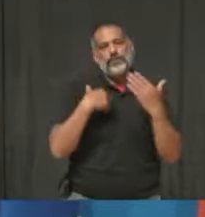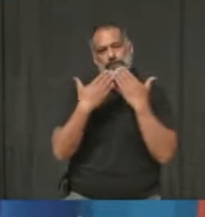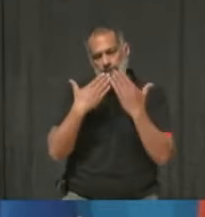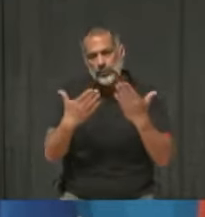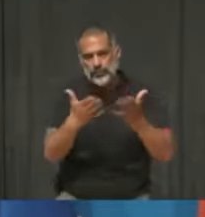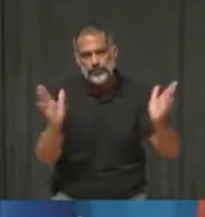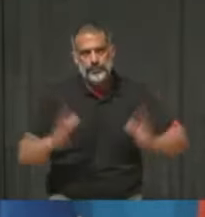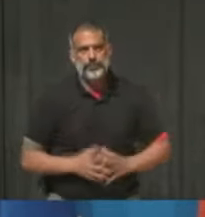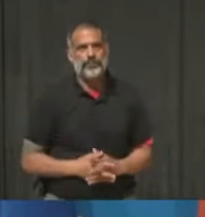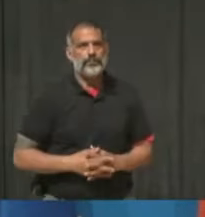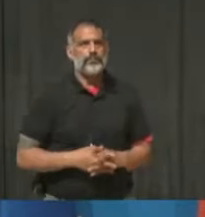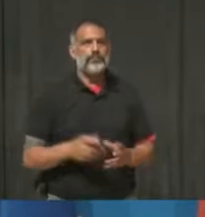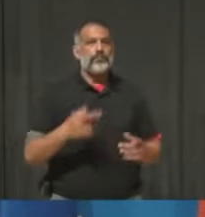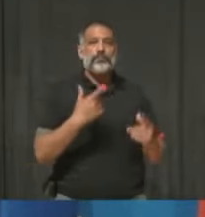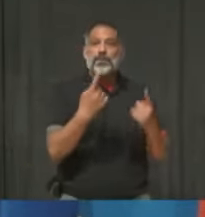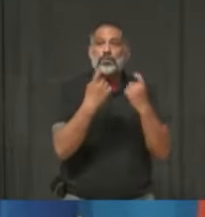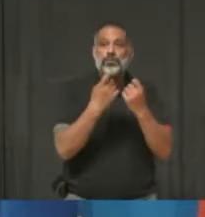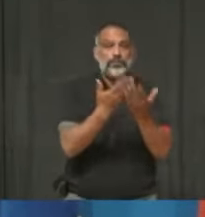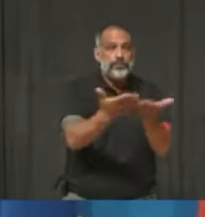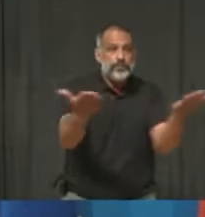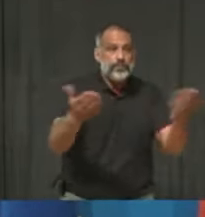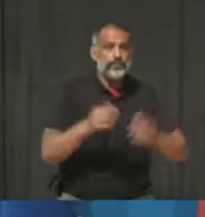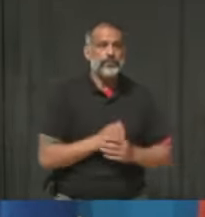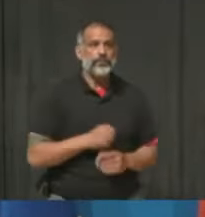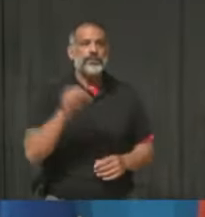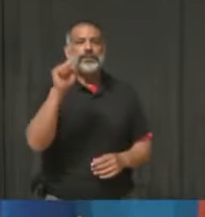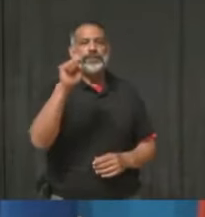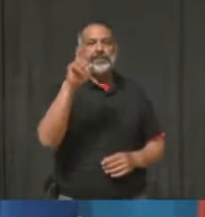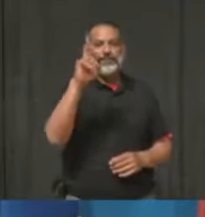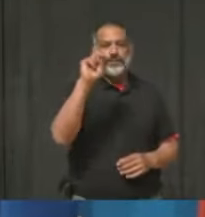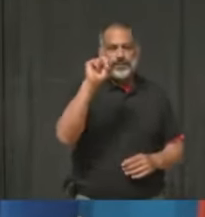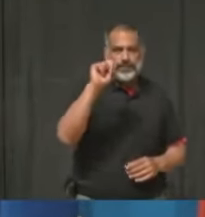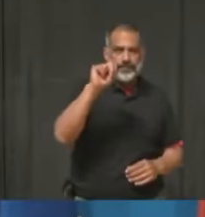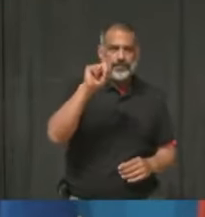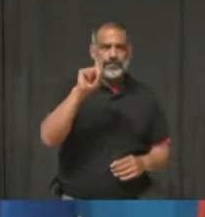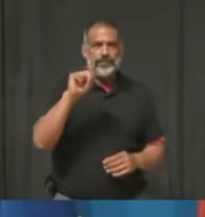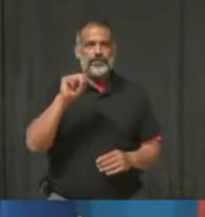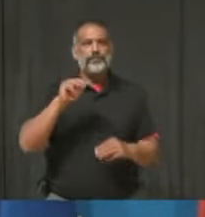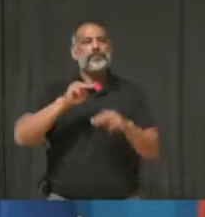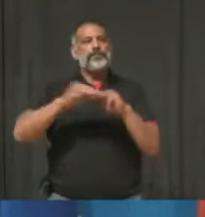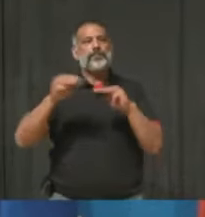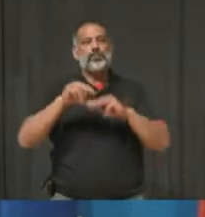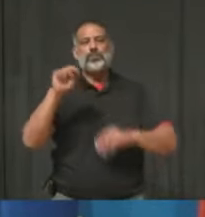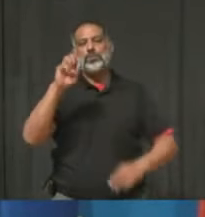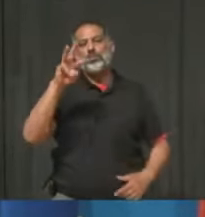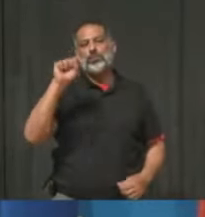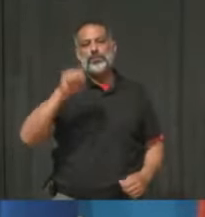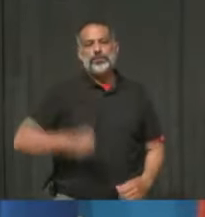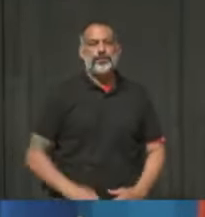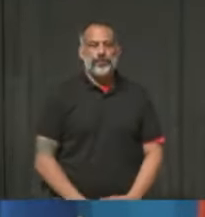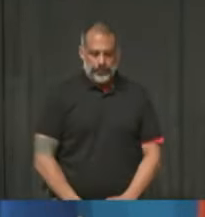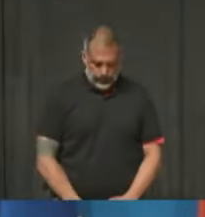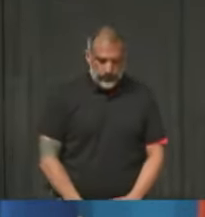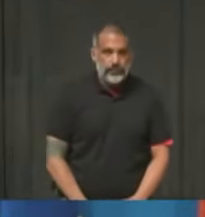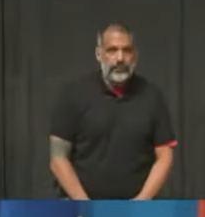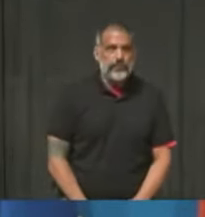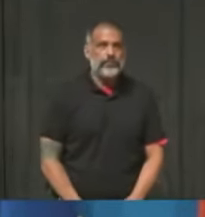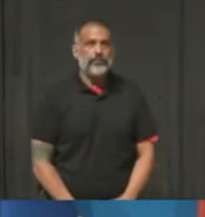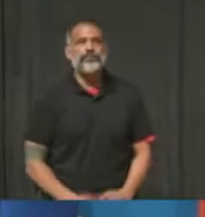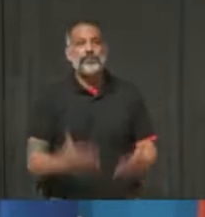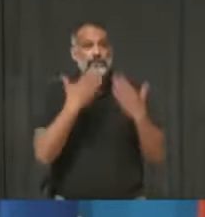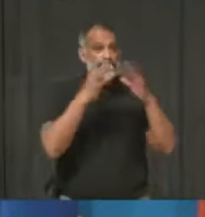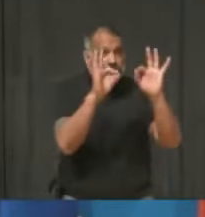Mayor Cromwell, your first question comes from Steve Cornwell at Mississauga News. Go ahead Steve. Welcome Steve. Hi Mayor Cromwell, how are you? I'm very well. How about you? you.